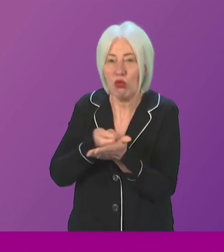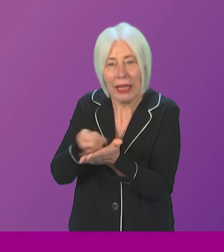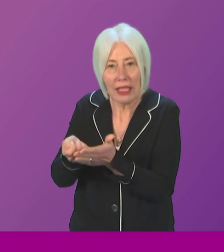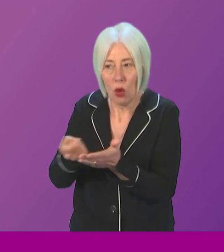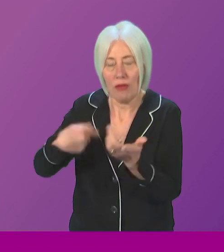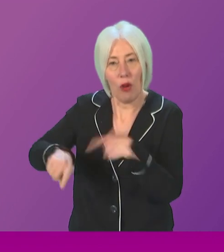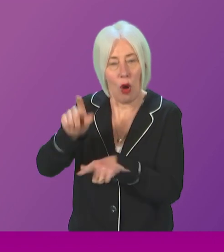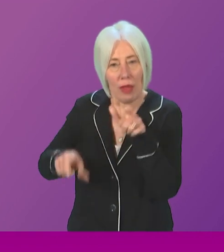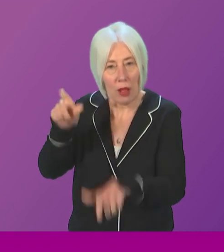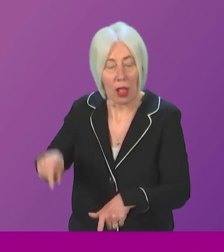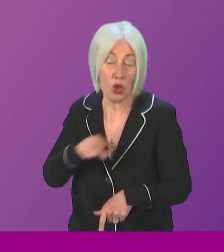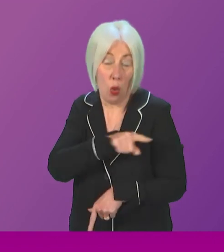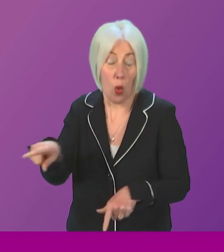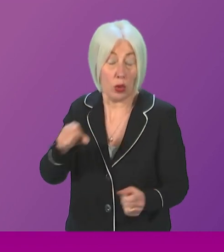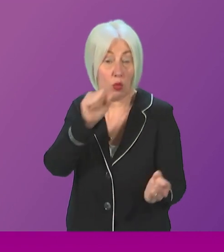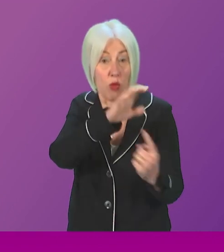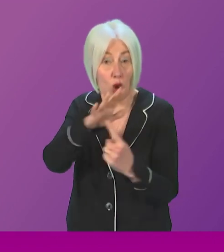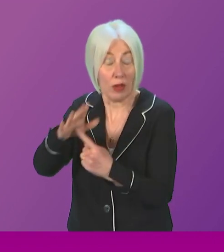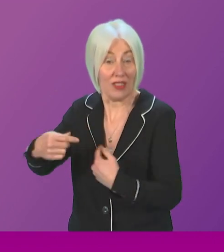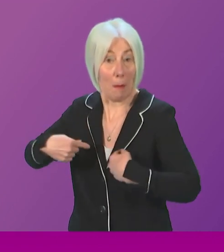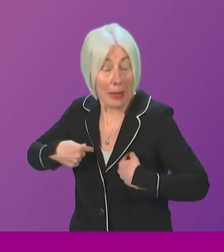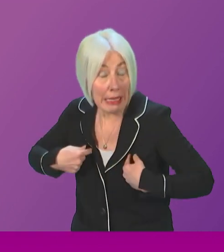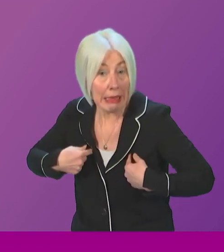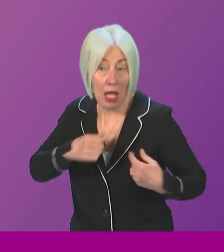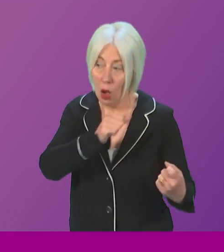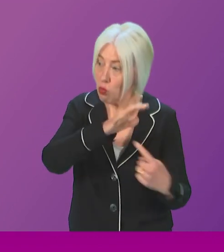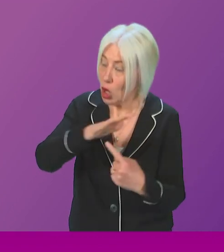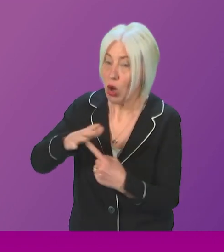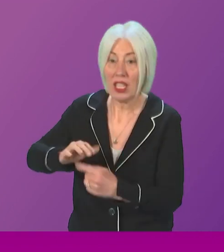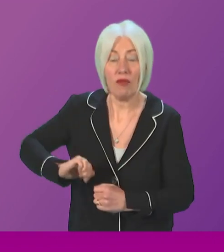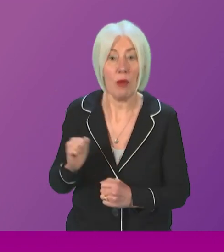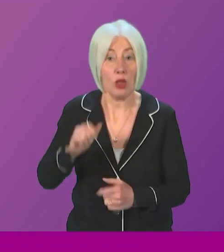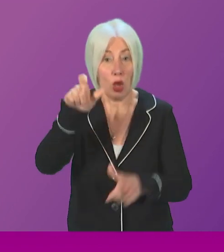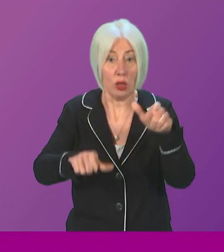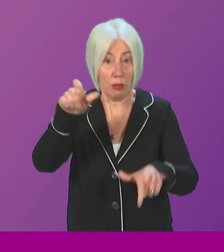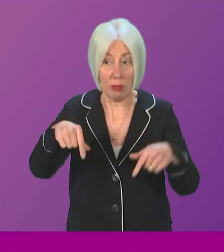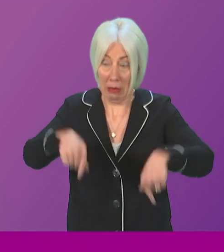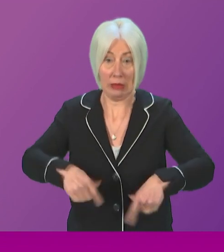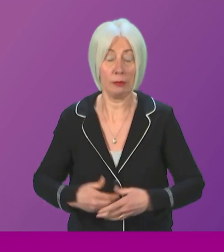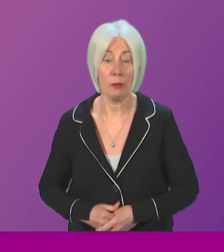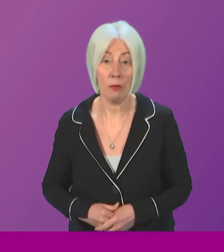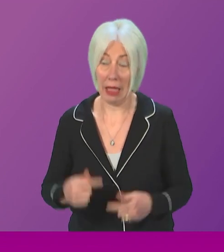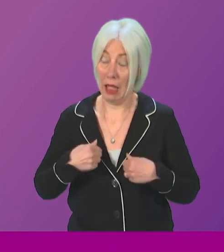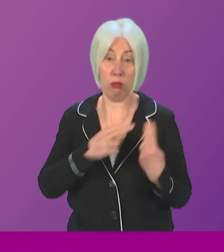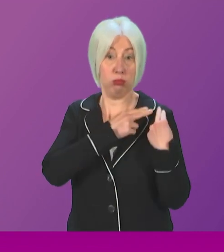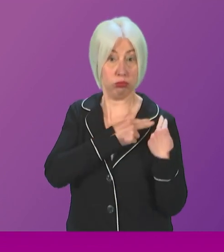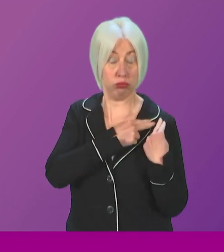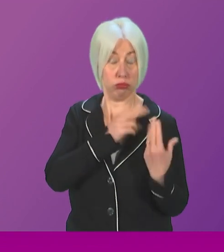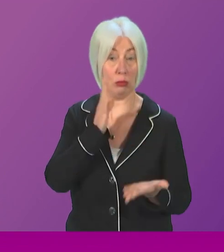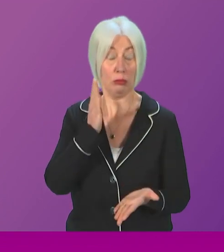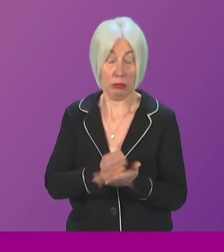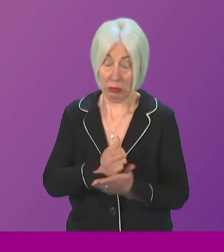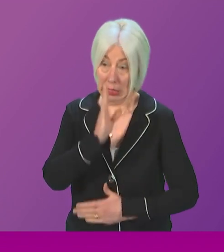So, these are priorities for me, the priorities of the Scottish people. And while I take my responsibility as leader of the SNP